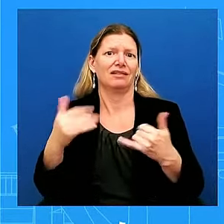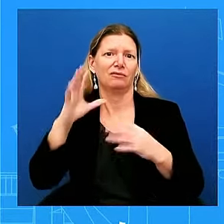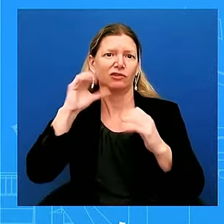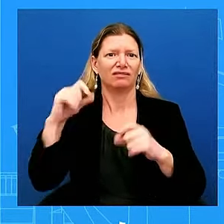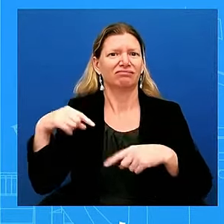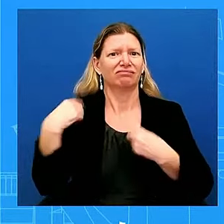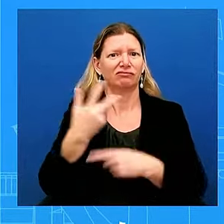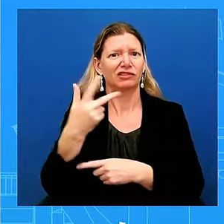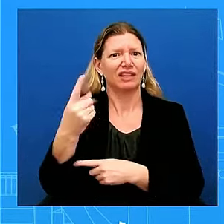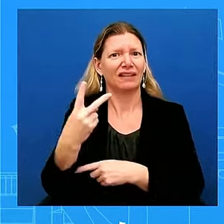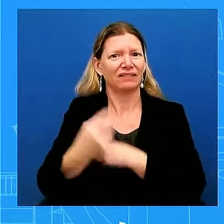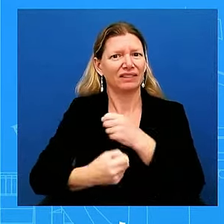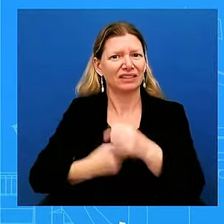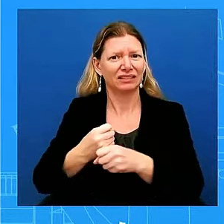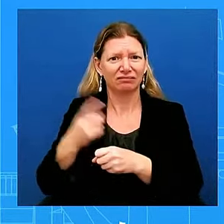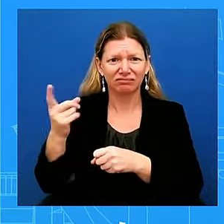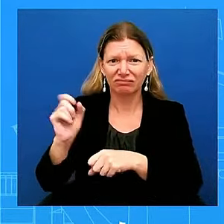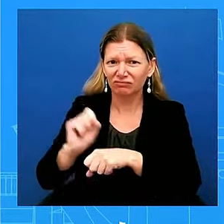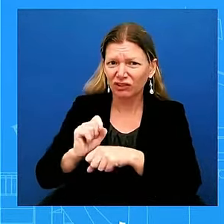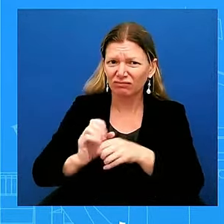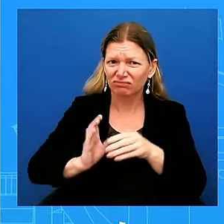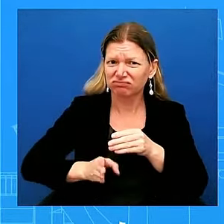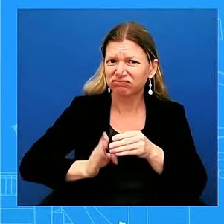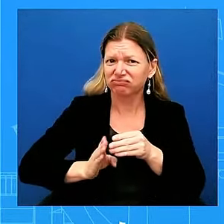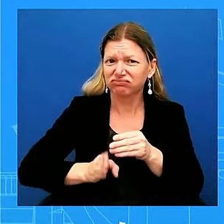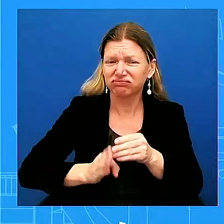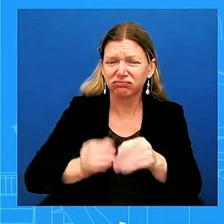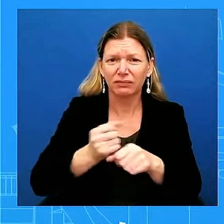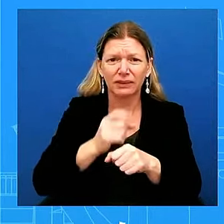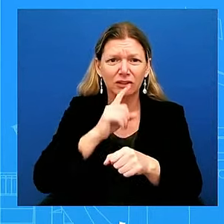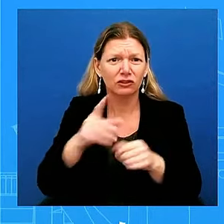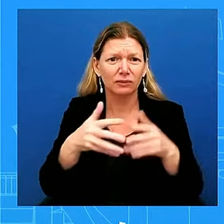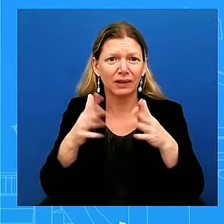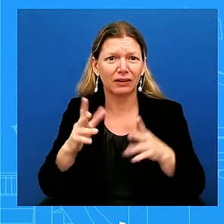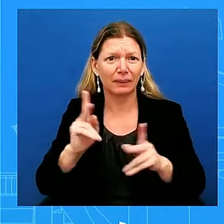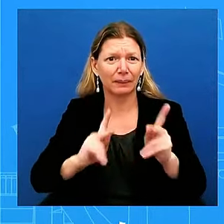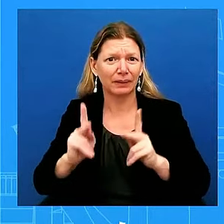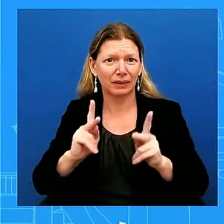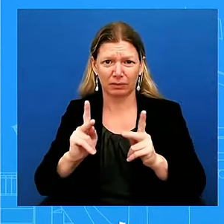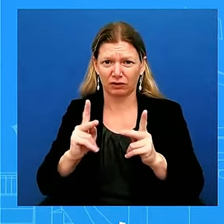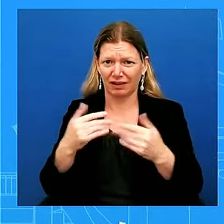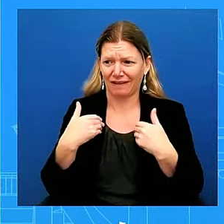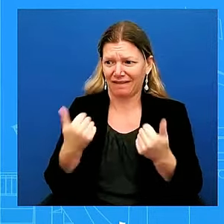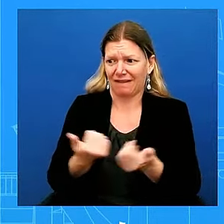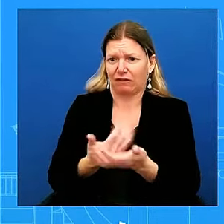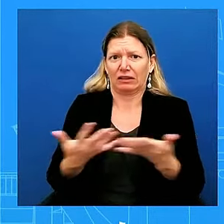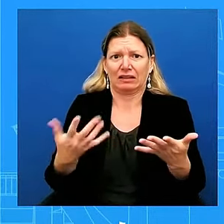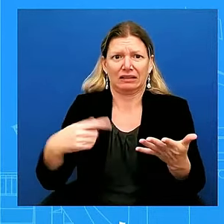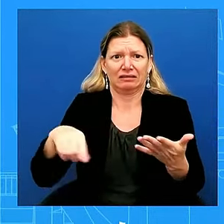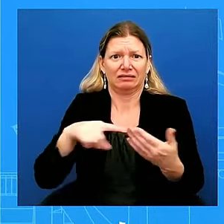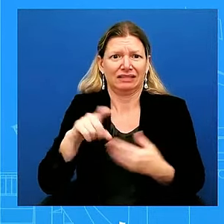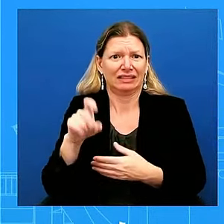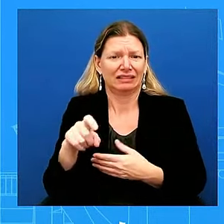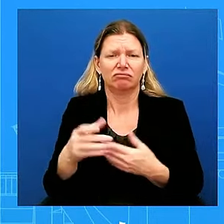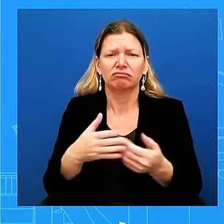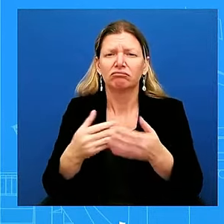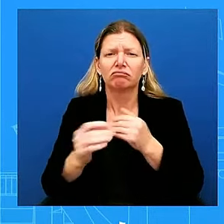matter if it's foreign policy issues, world issues. Here in the United States, obviously. And you're right. There are three major